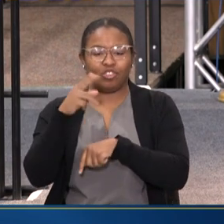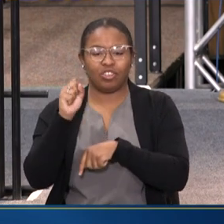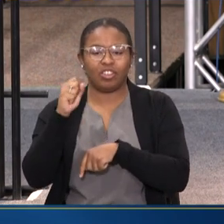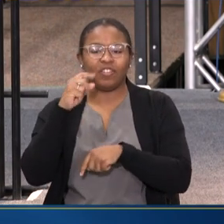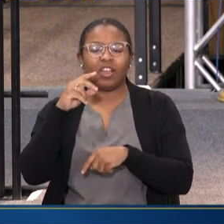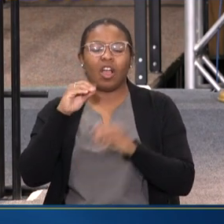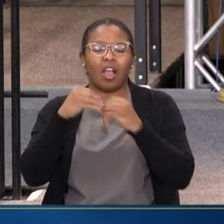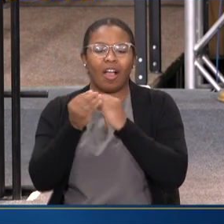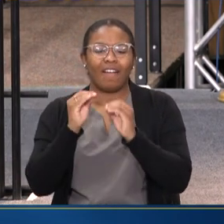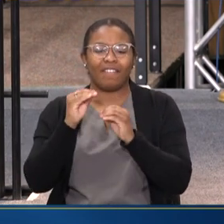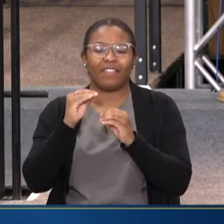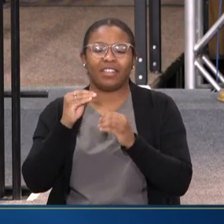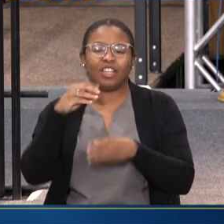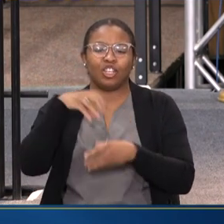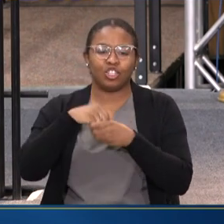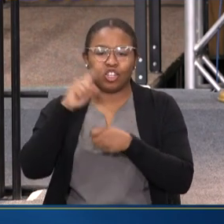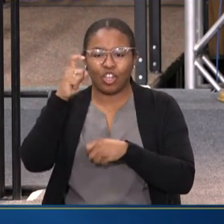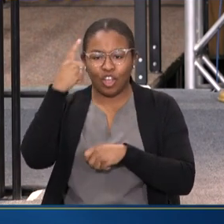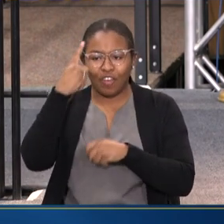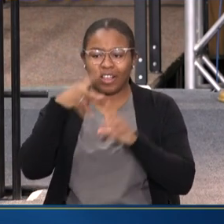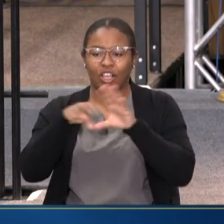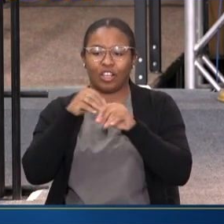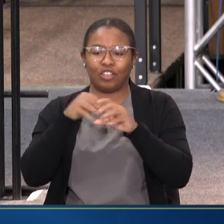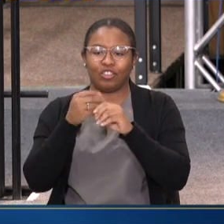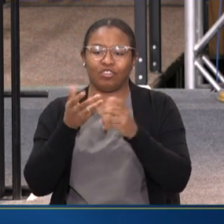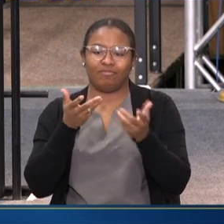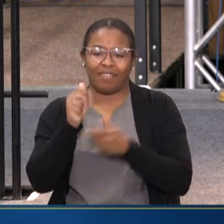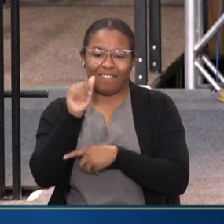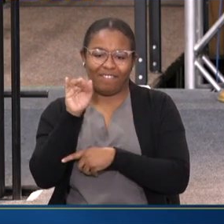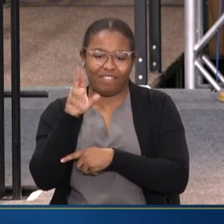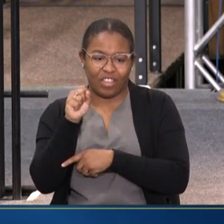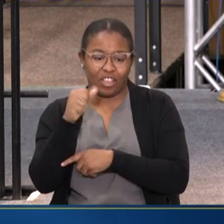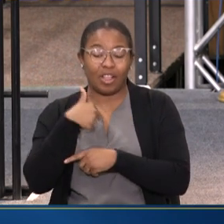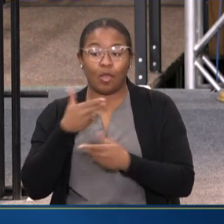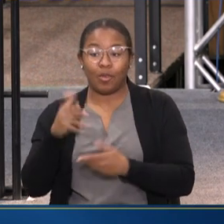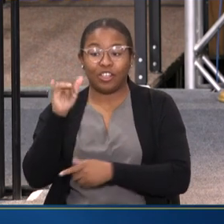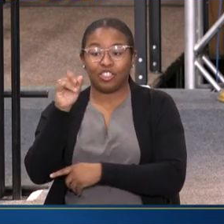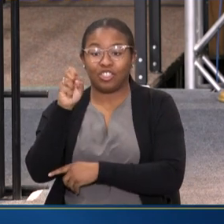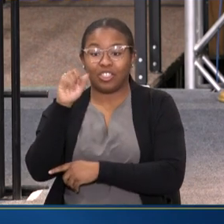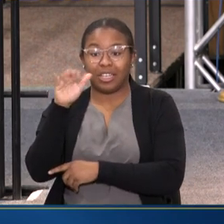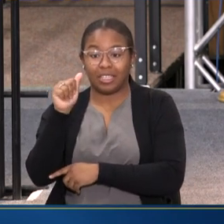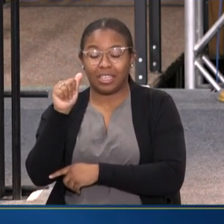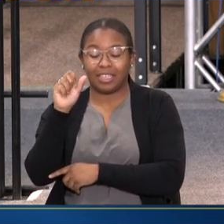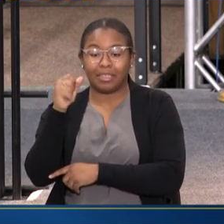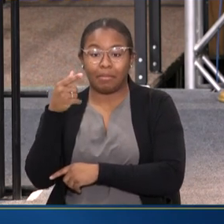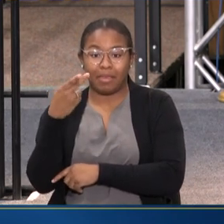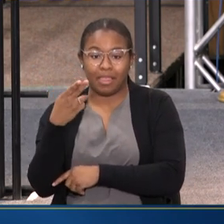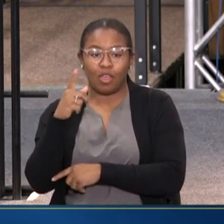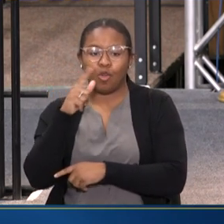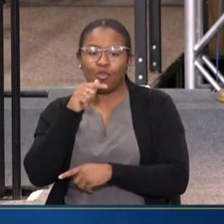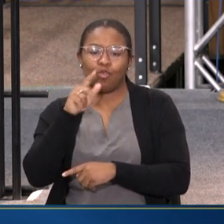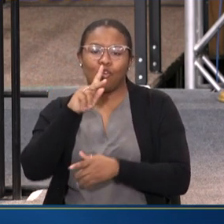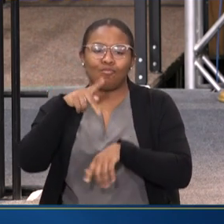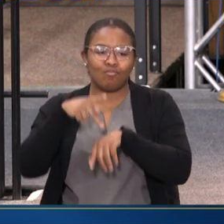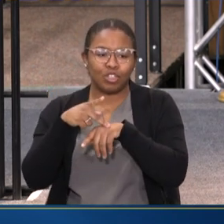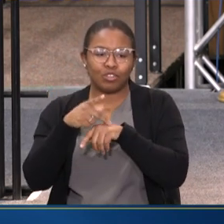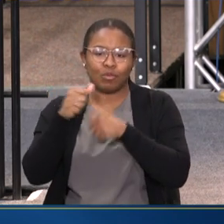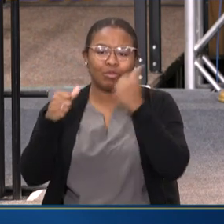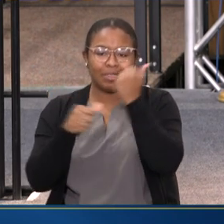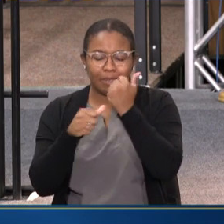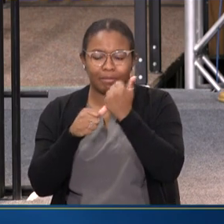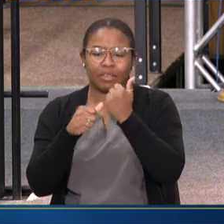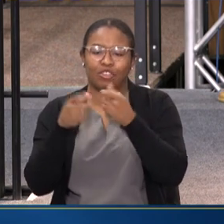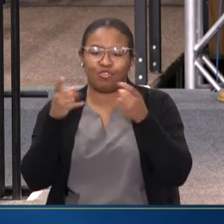of Intergovernmental and External Affairs. So I'll now welcome Jessica Smith, the Principal Deputy Director of this office, to the